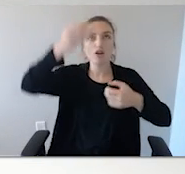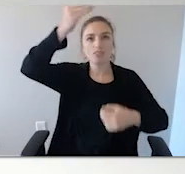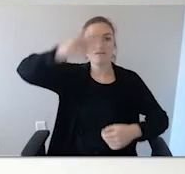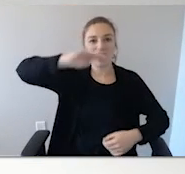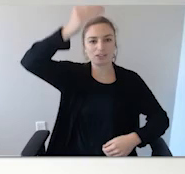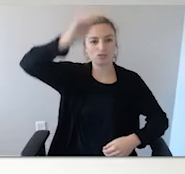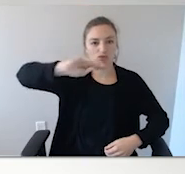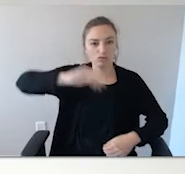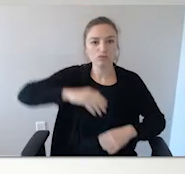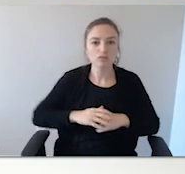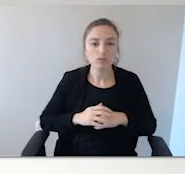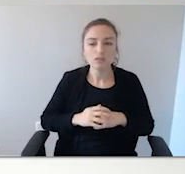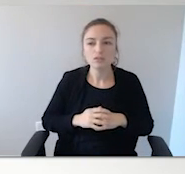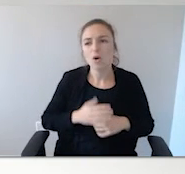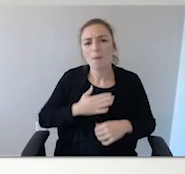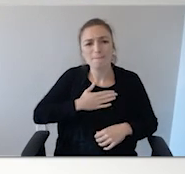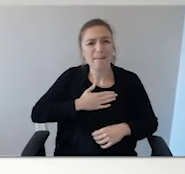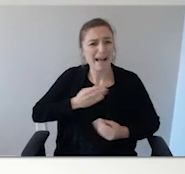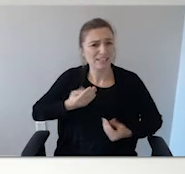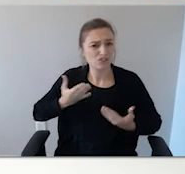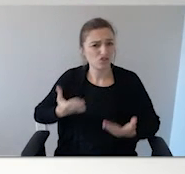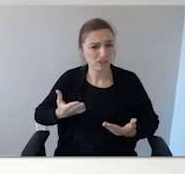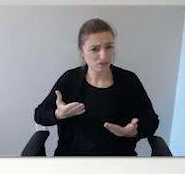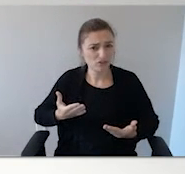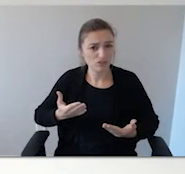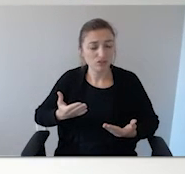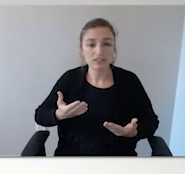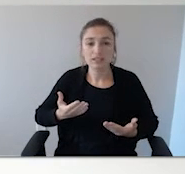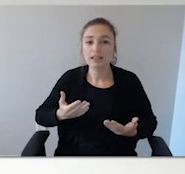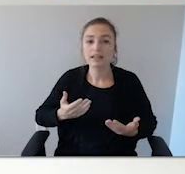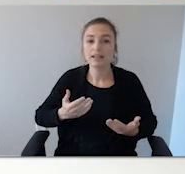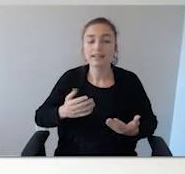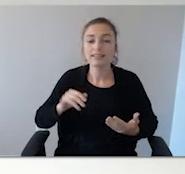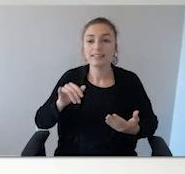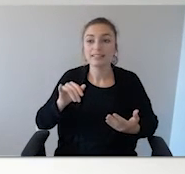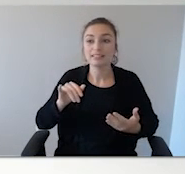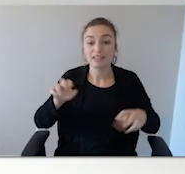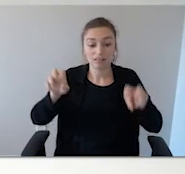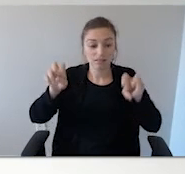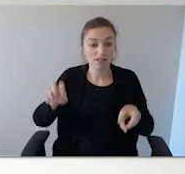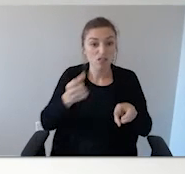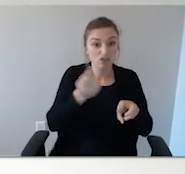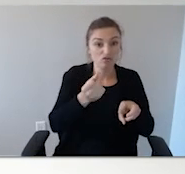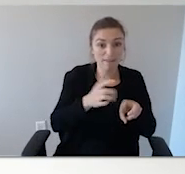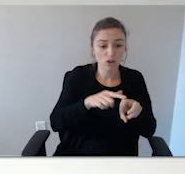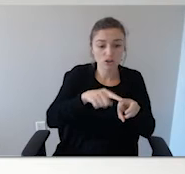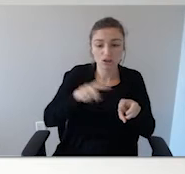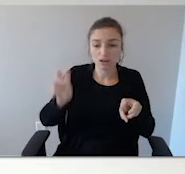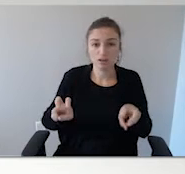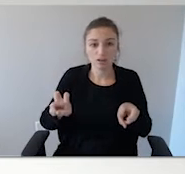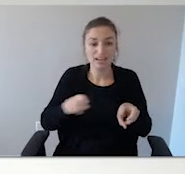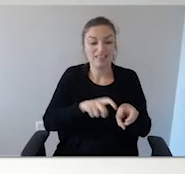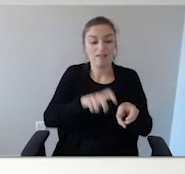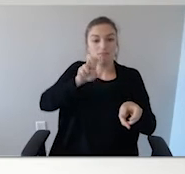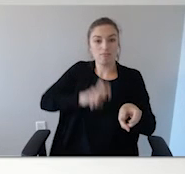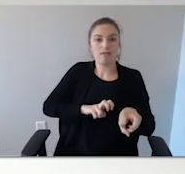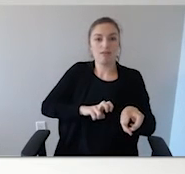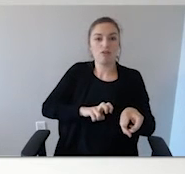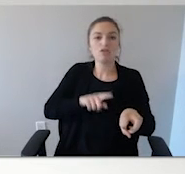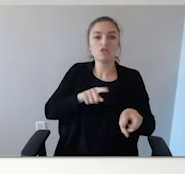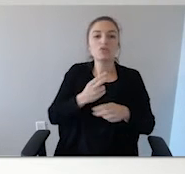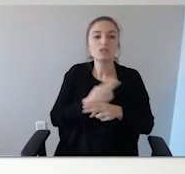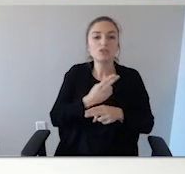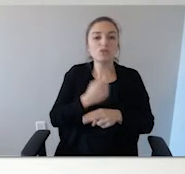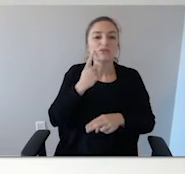behind you, then I would put it on the headrest directly in front of where they sit, so that first responders know it's for that person,